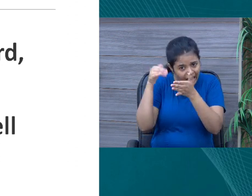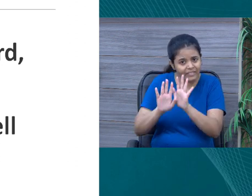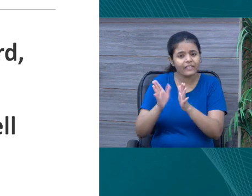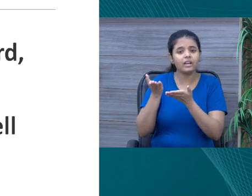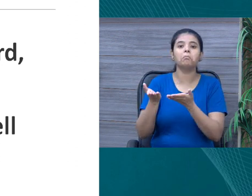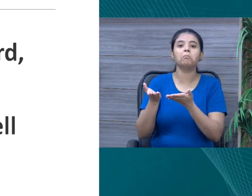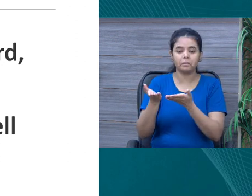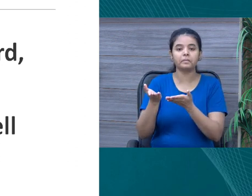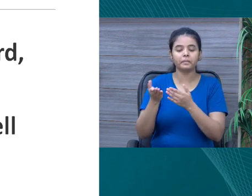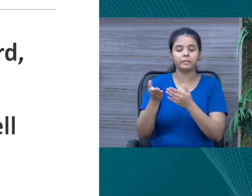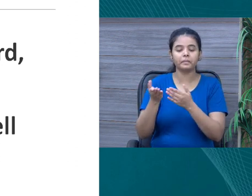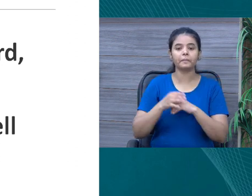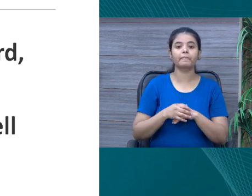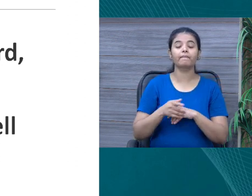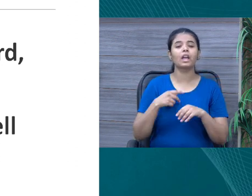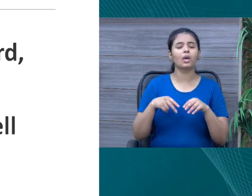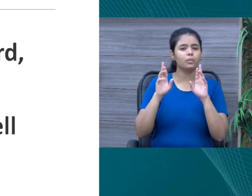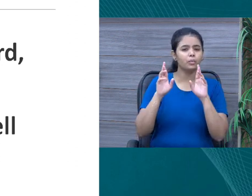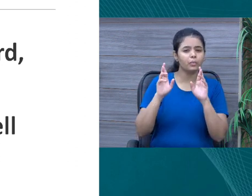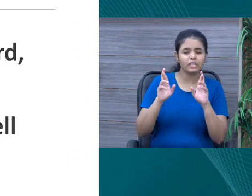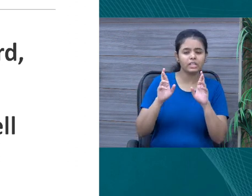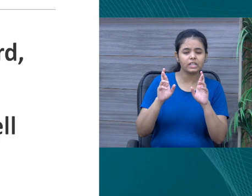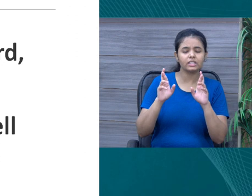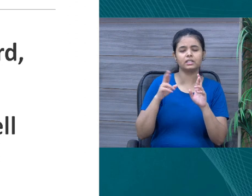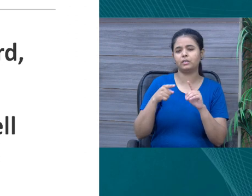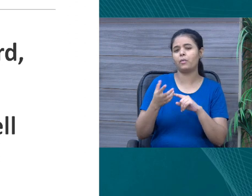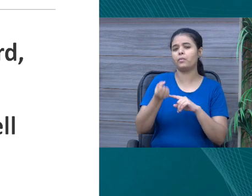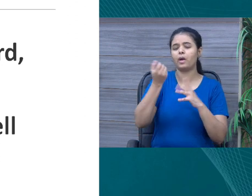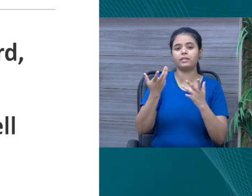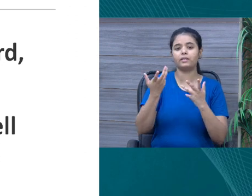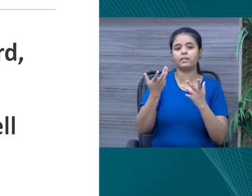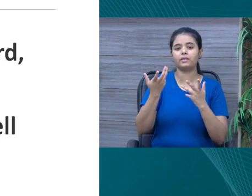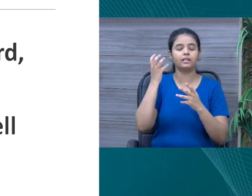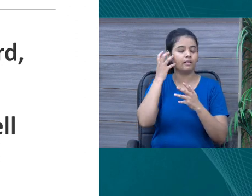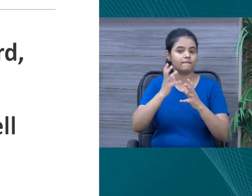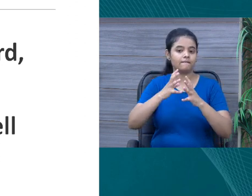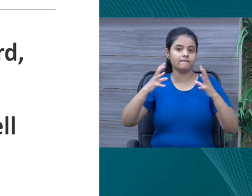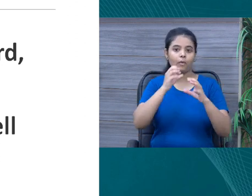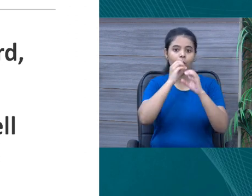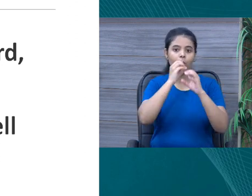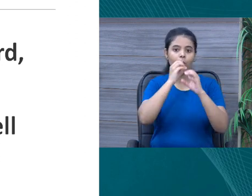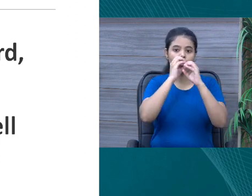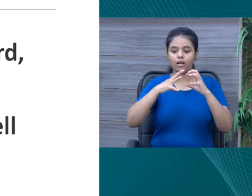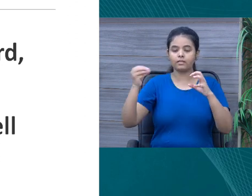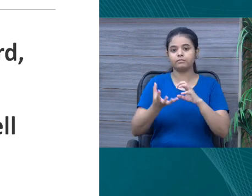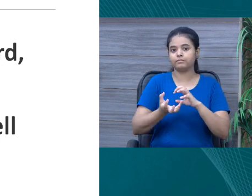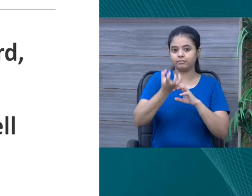I wish you had find a nice big shell and hear it singing too. Kash says